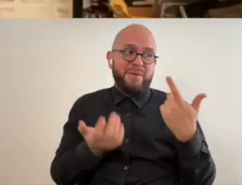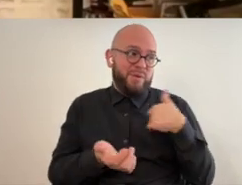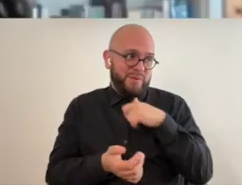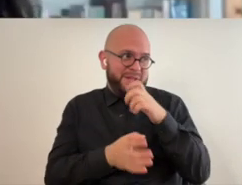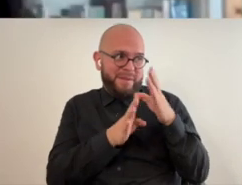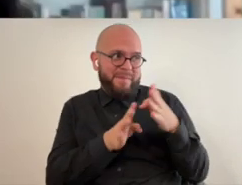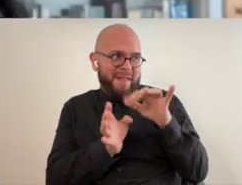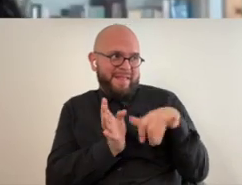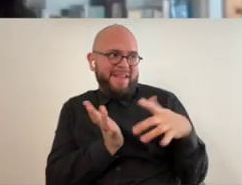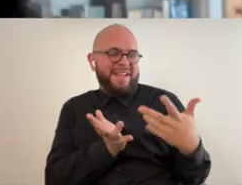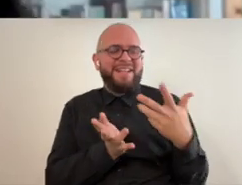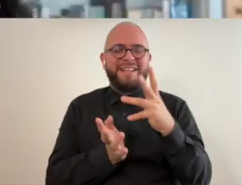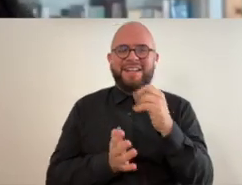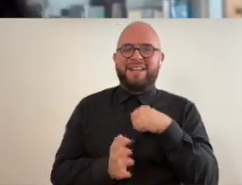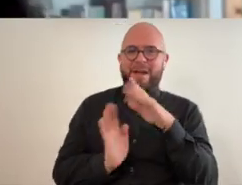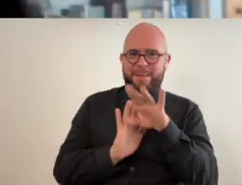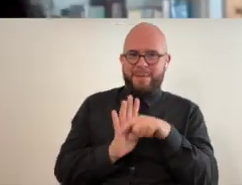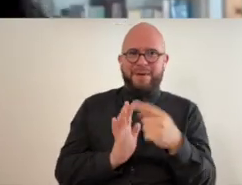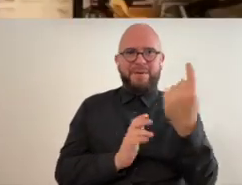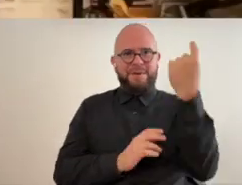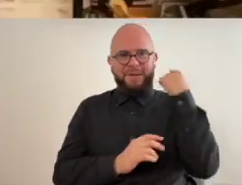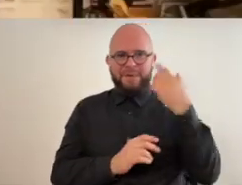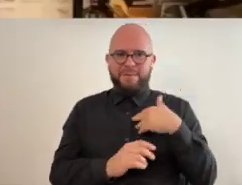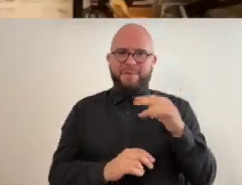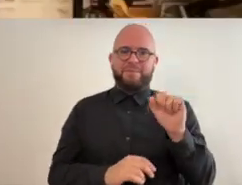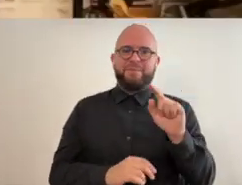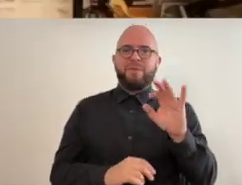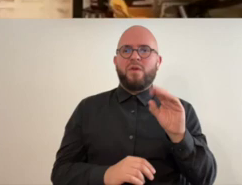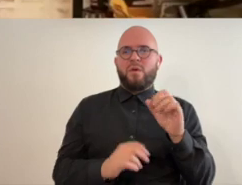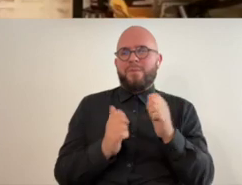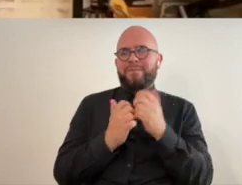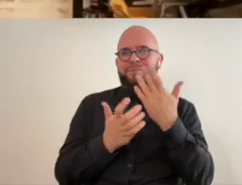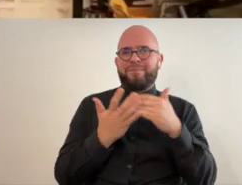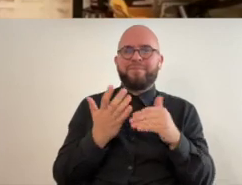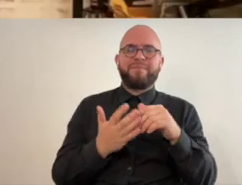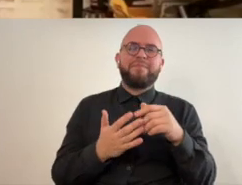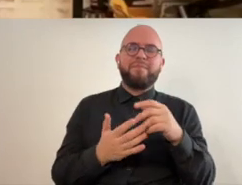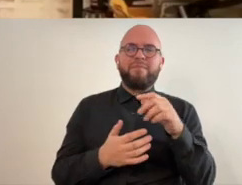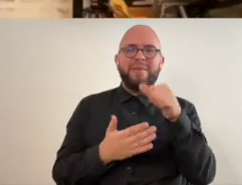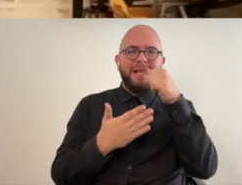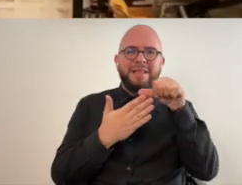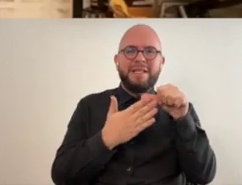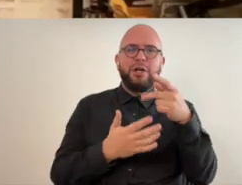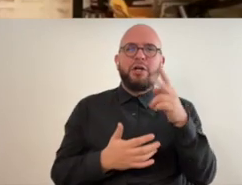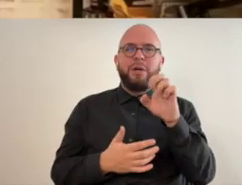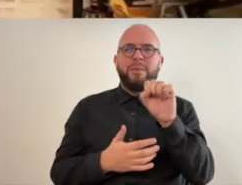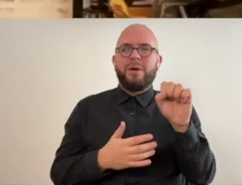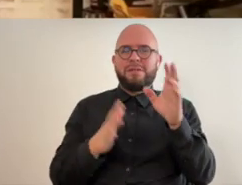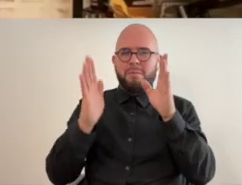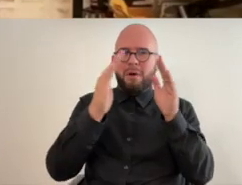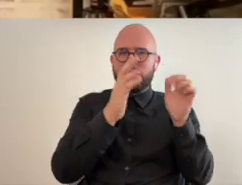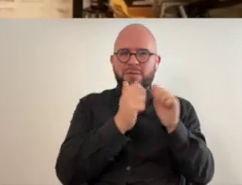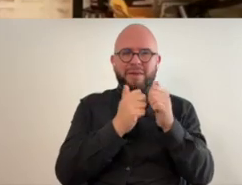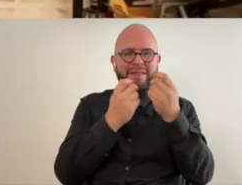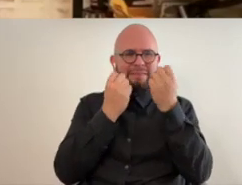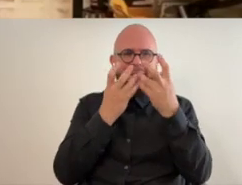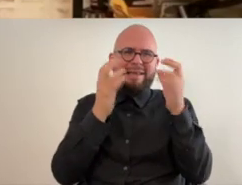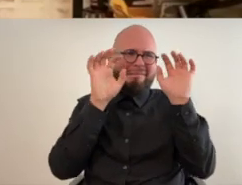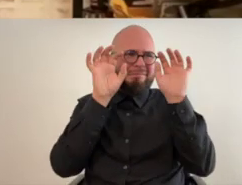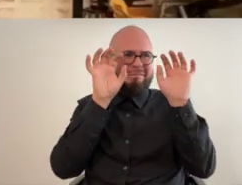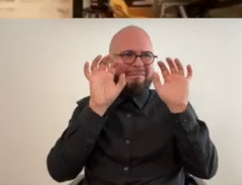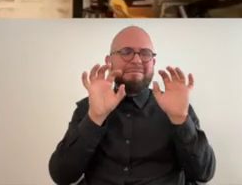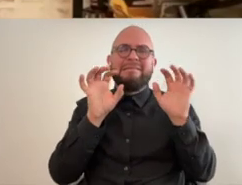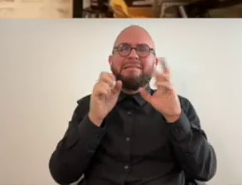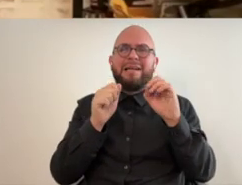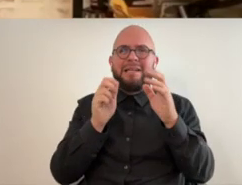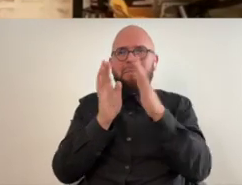we plan didn't plan this and my background is my studio with some letterpress boxes with